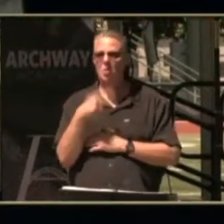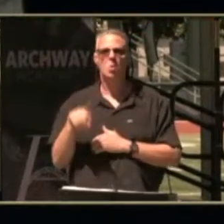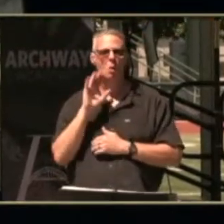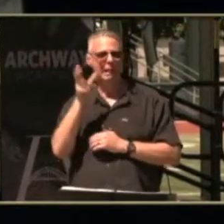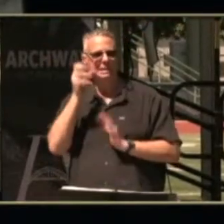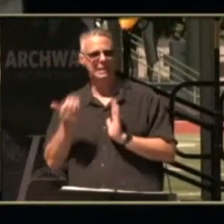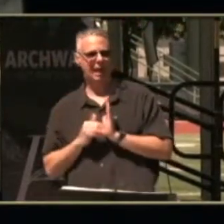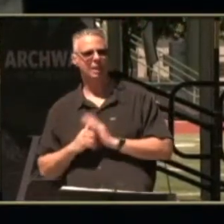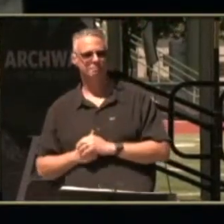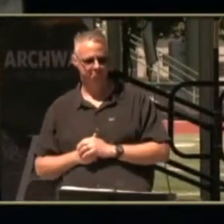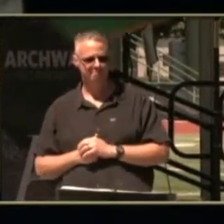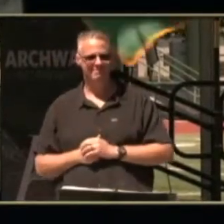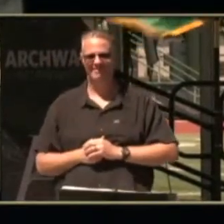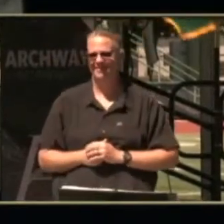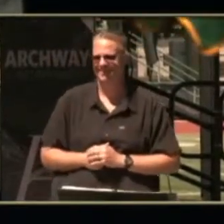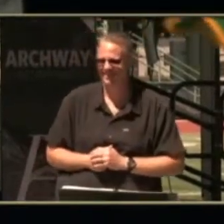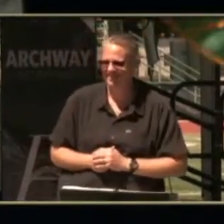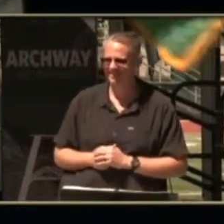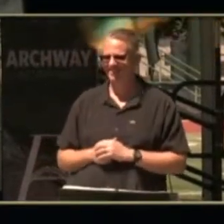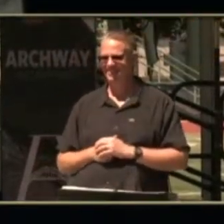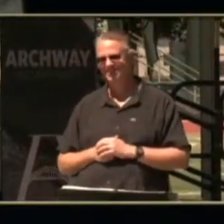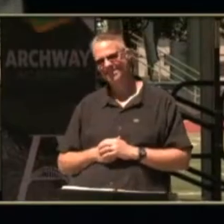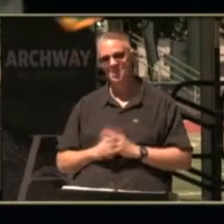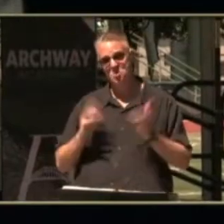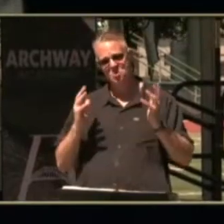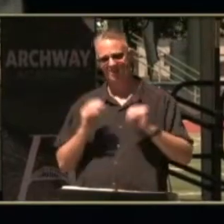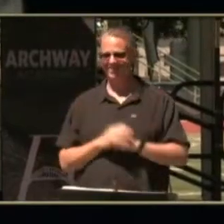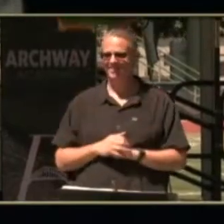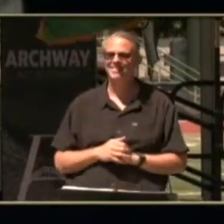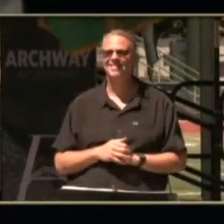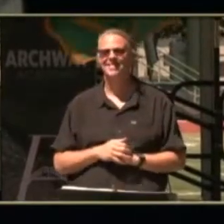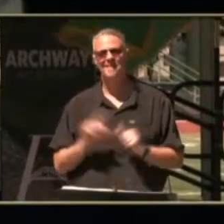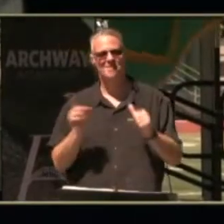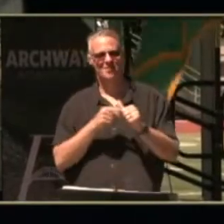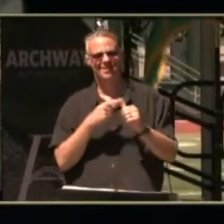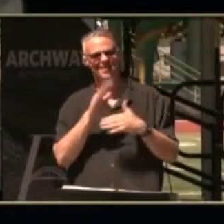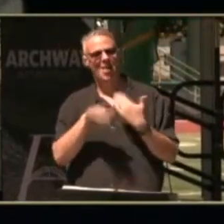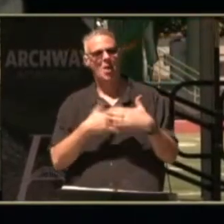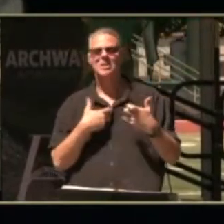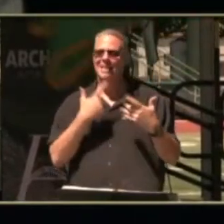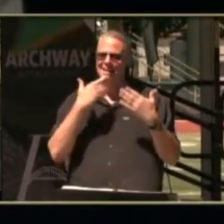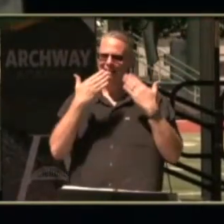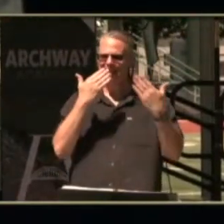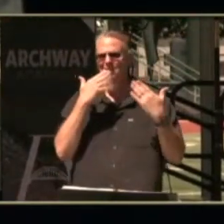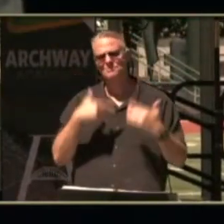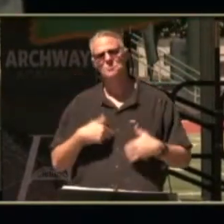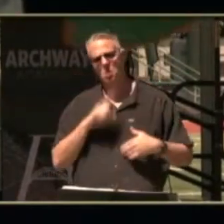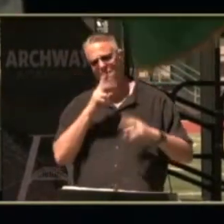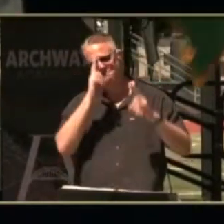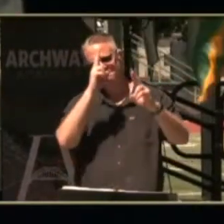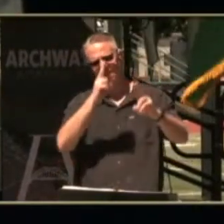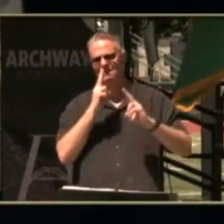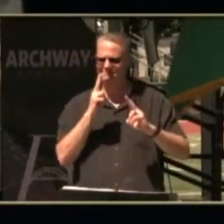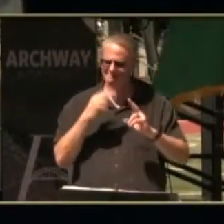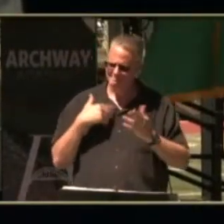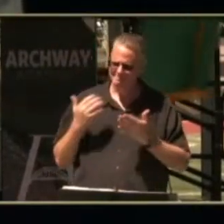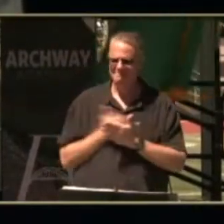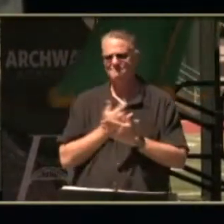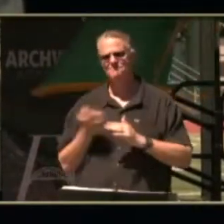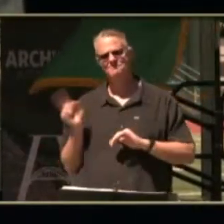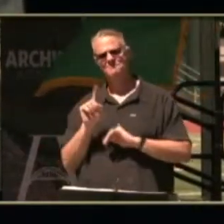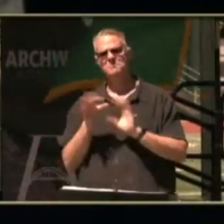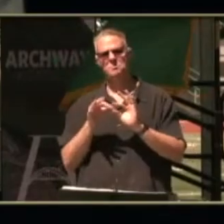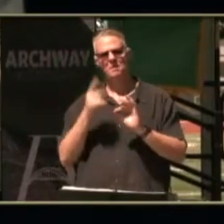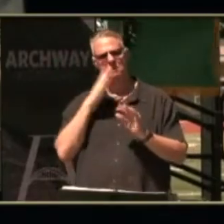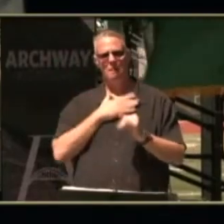first of all yeah whoo first of all i'd like to say that i am very honored to have been given the opportunity to speak for